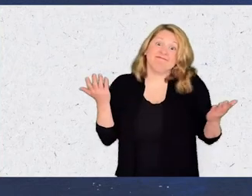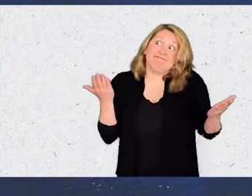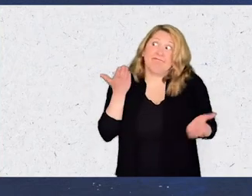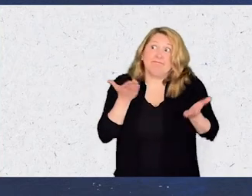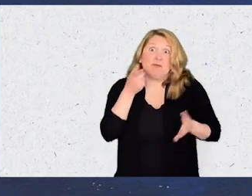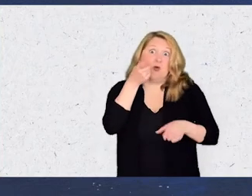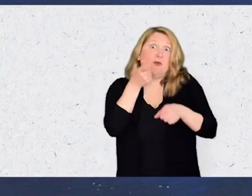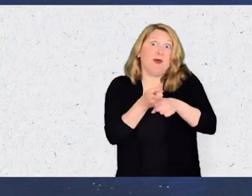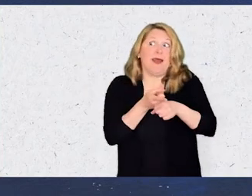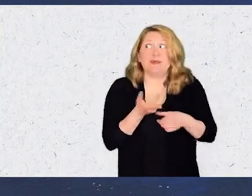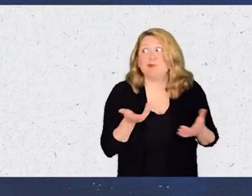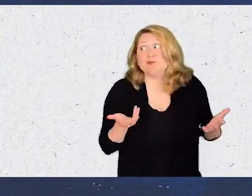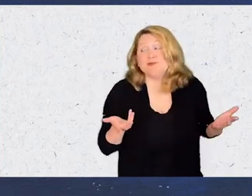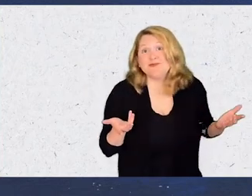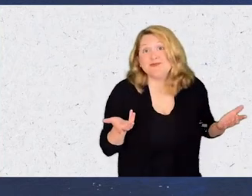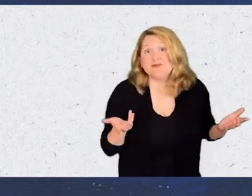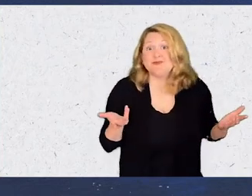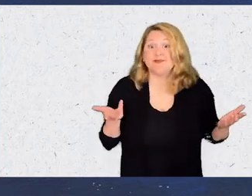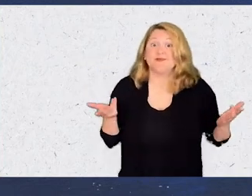Baby, you're right